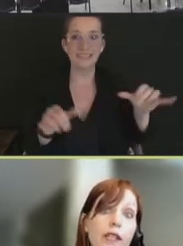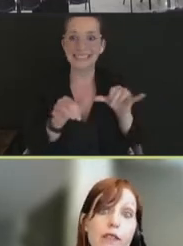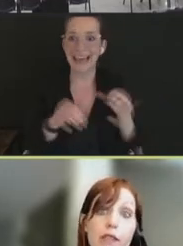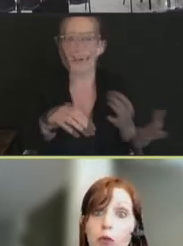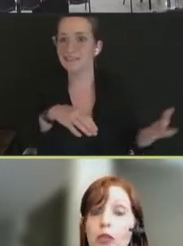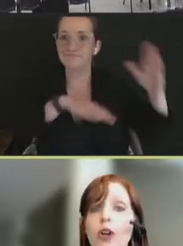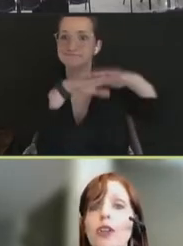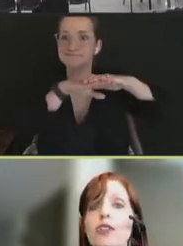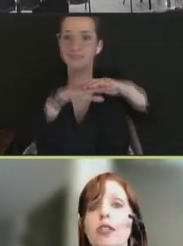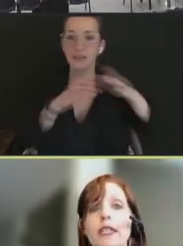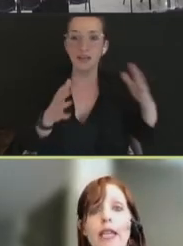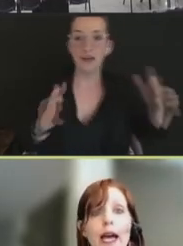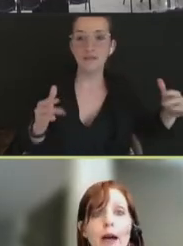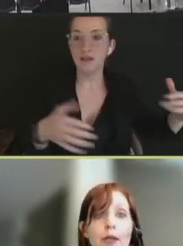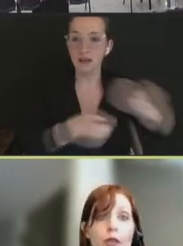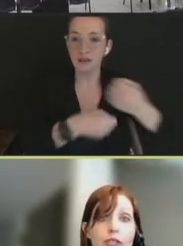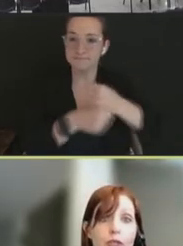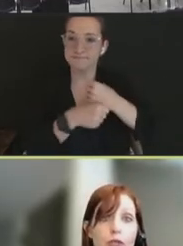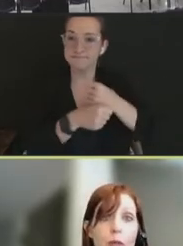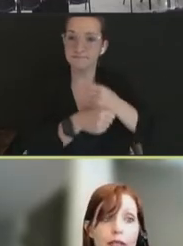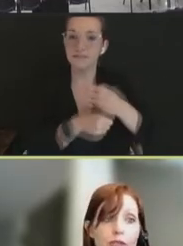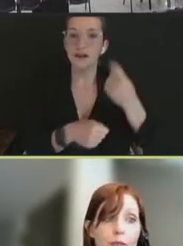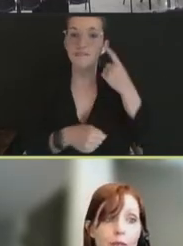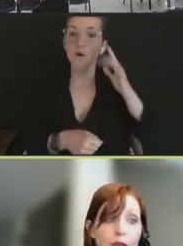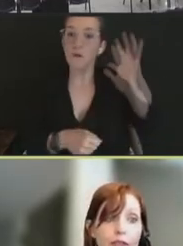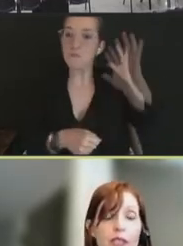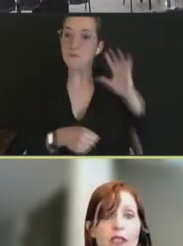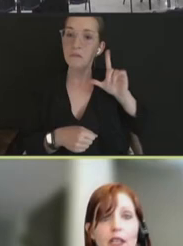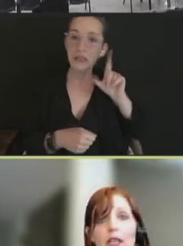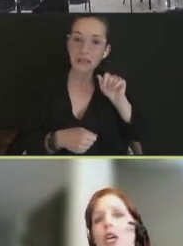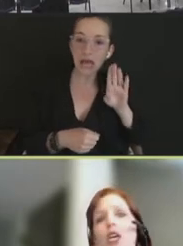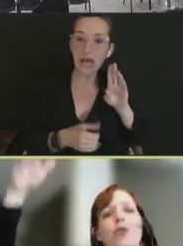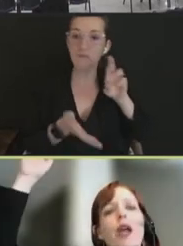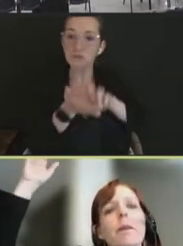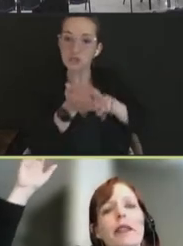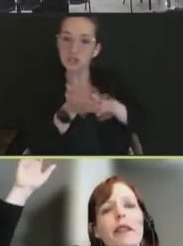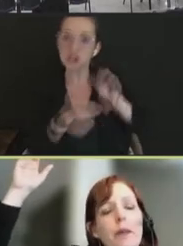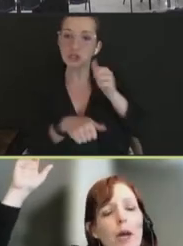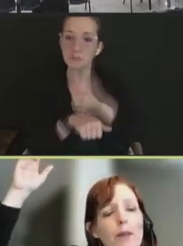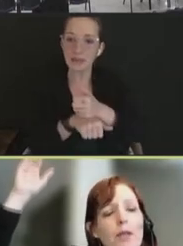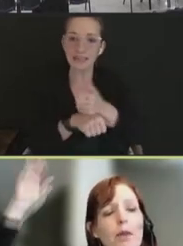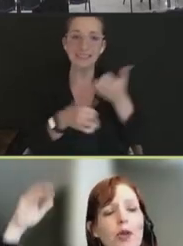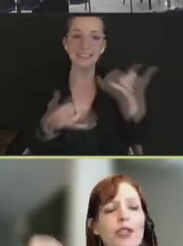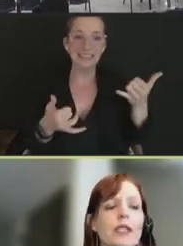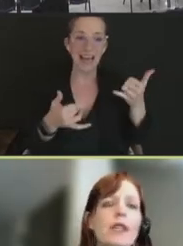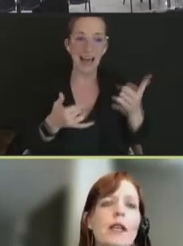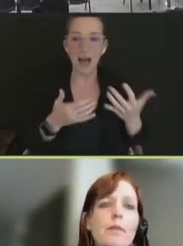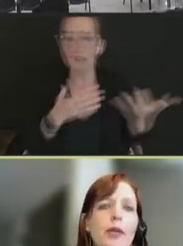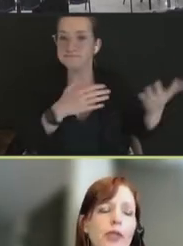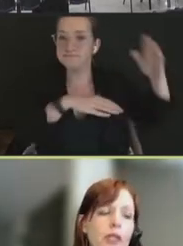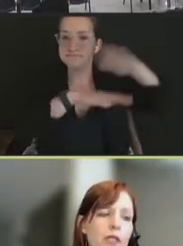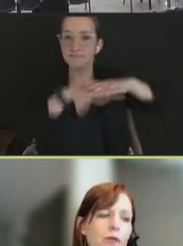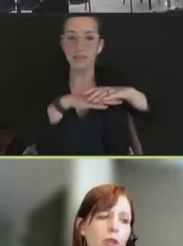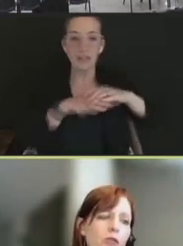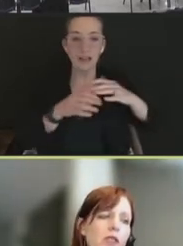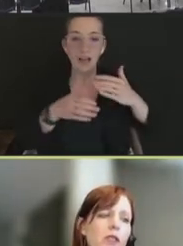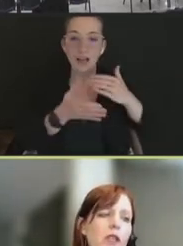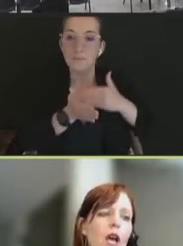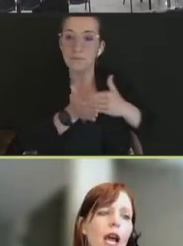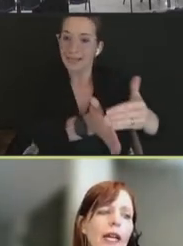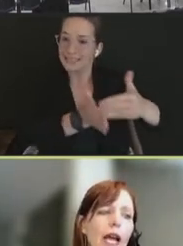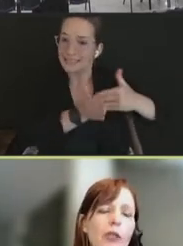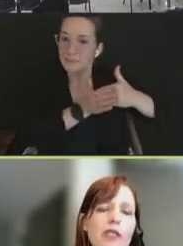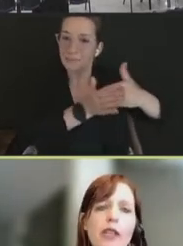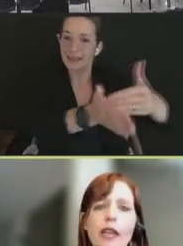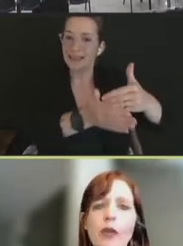products that were largely lab and research-based previously to ramping them up to millions and billions of doses.